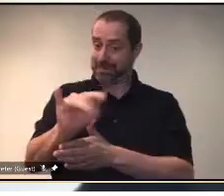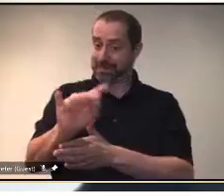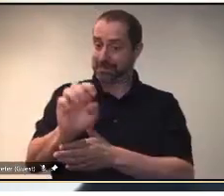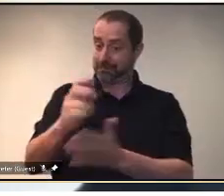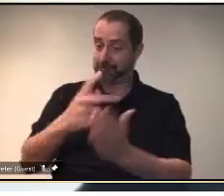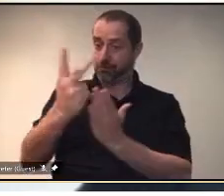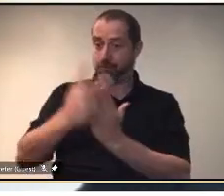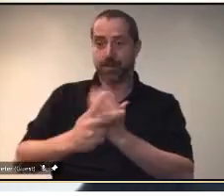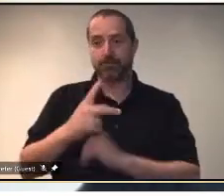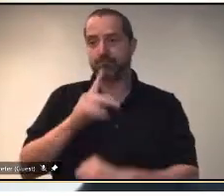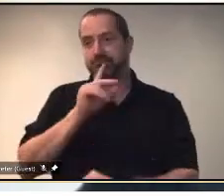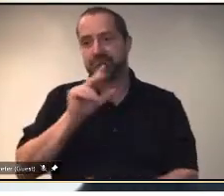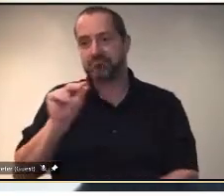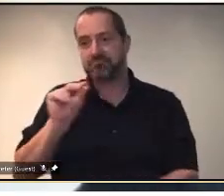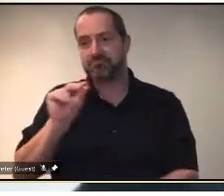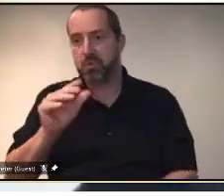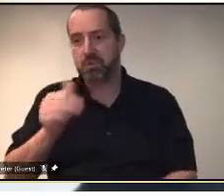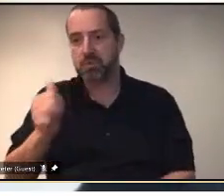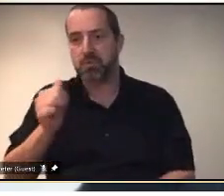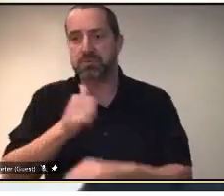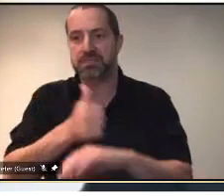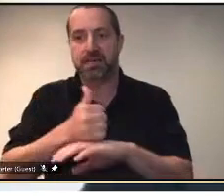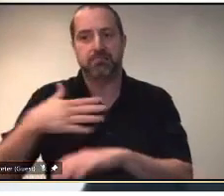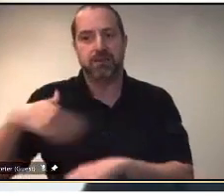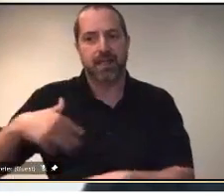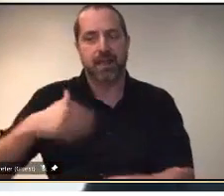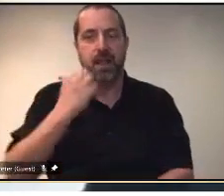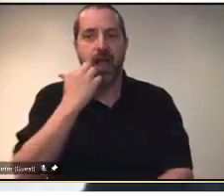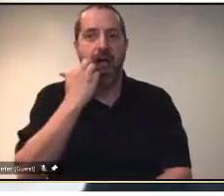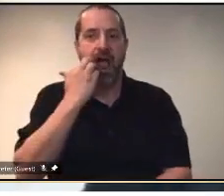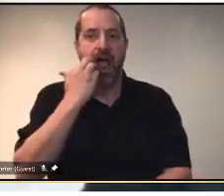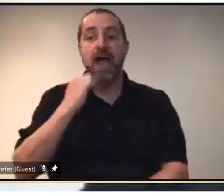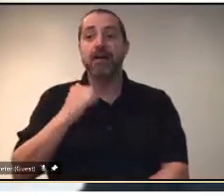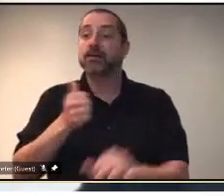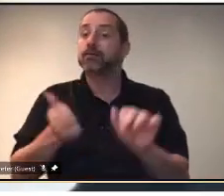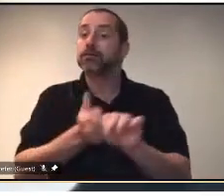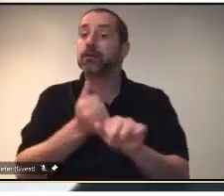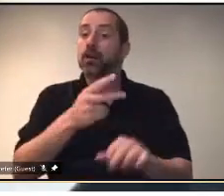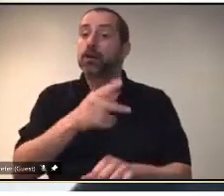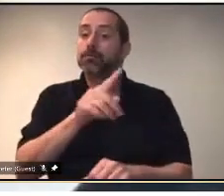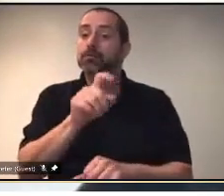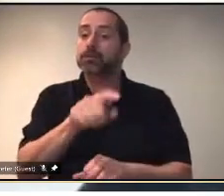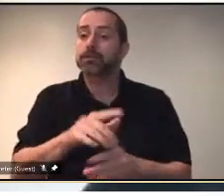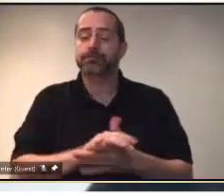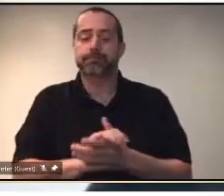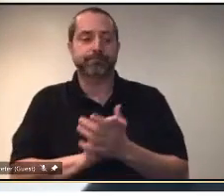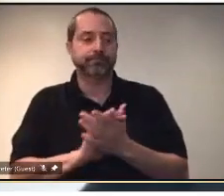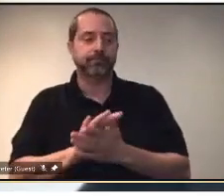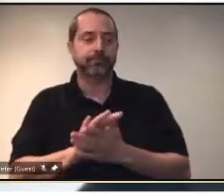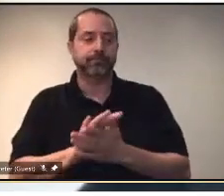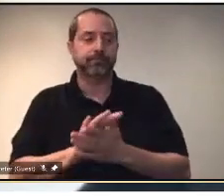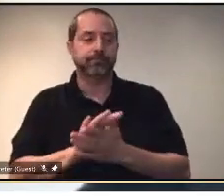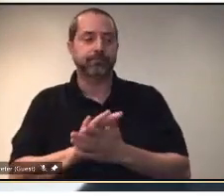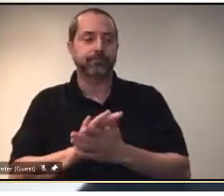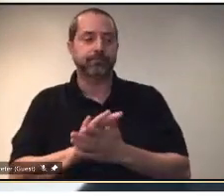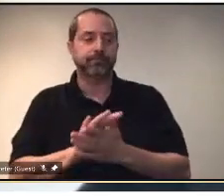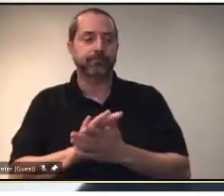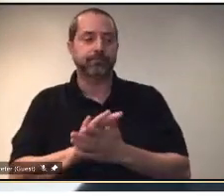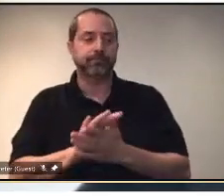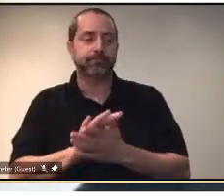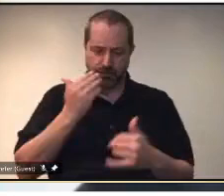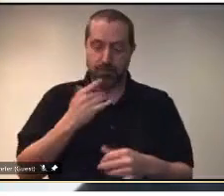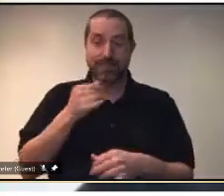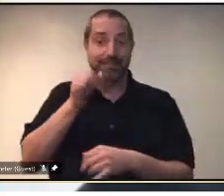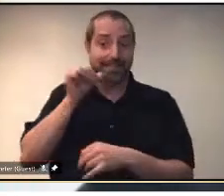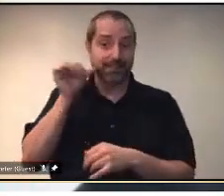Do have a follow up question, Lisa? Yes, I'm not sure what the number is today, but as of yesterday, we had gone eight straight days